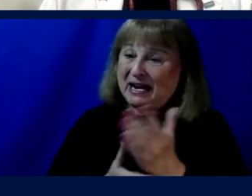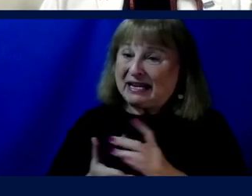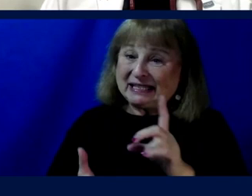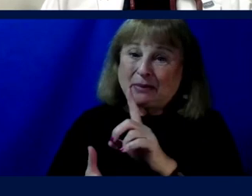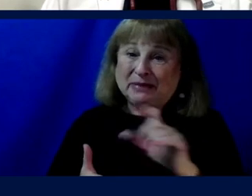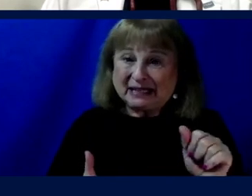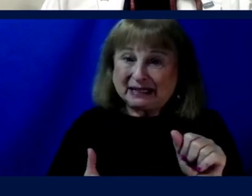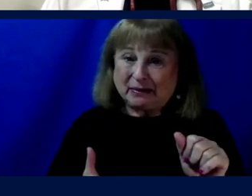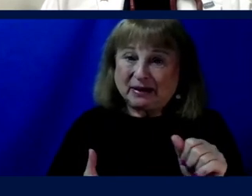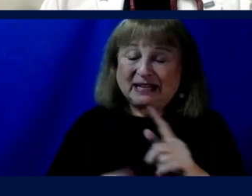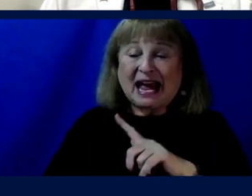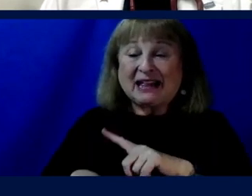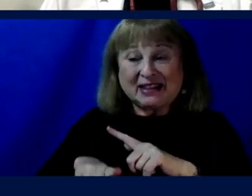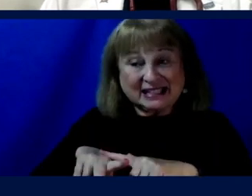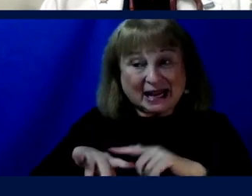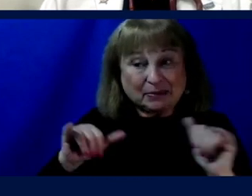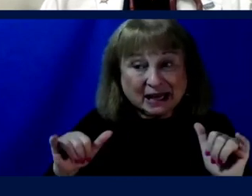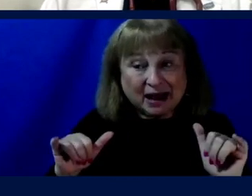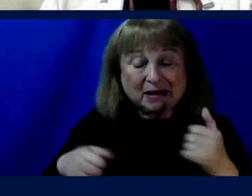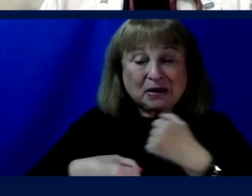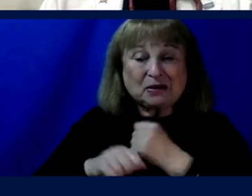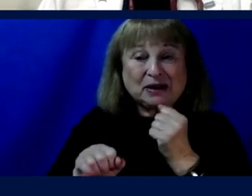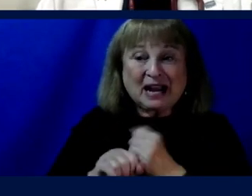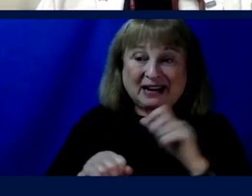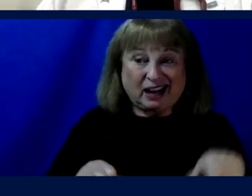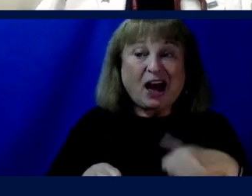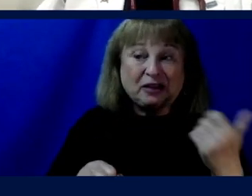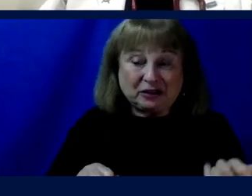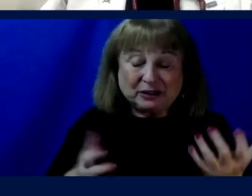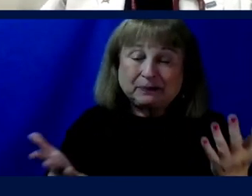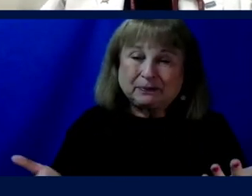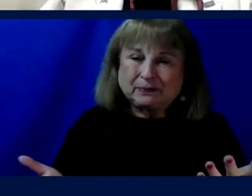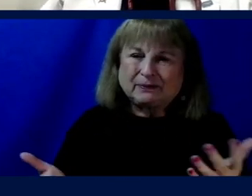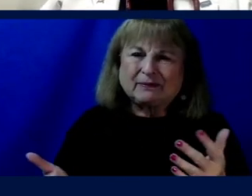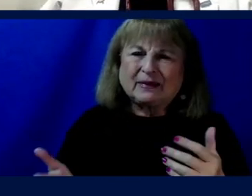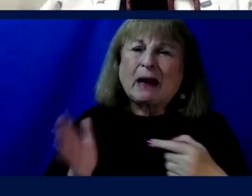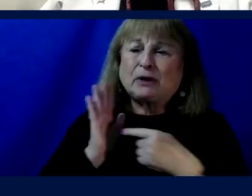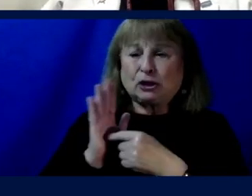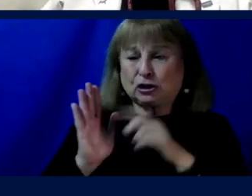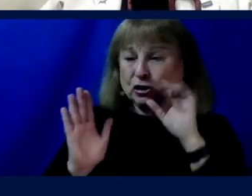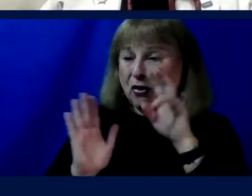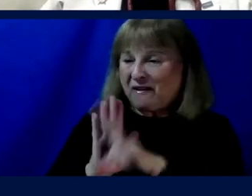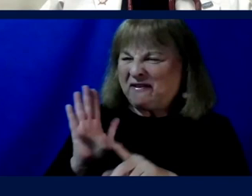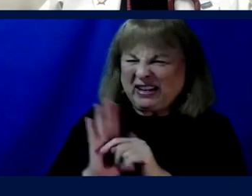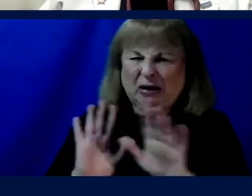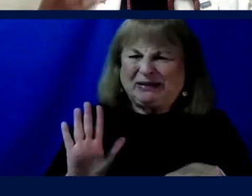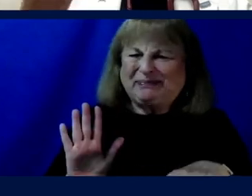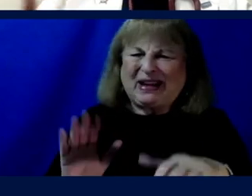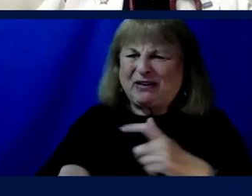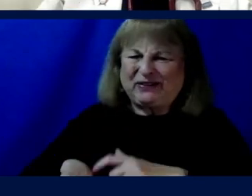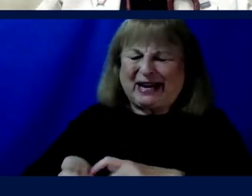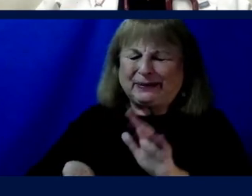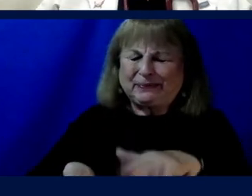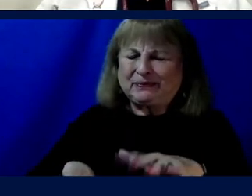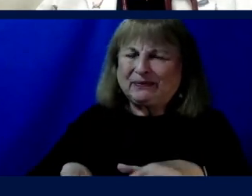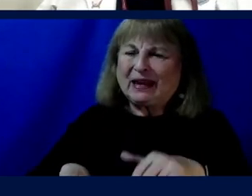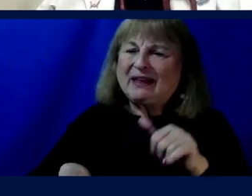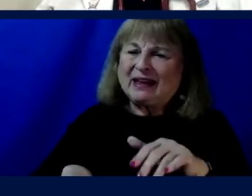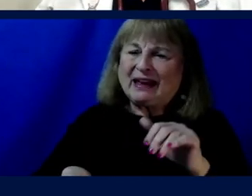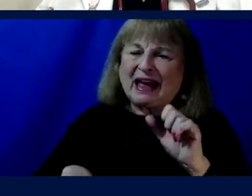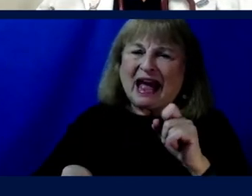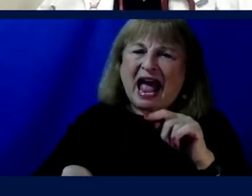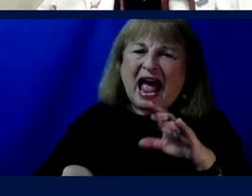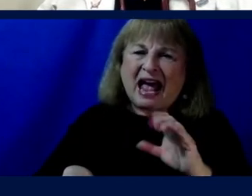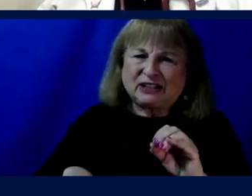while at the same time, creating others. So I'm not going to play this video due to lack of time. But I want you to know that this is an astronaut